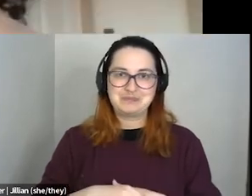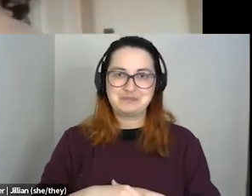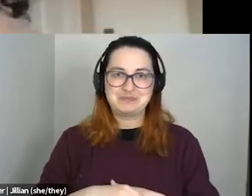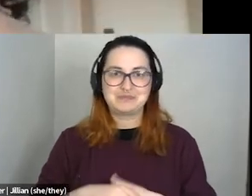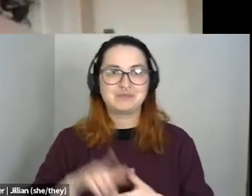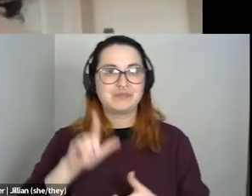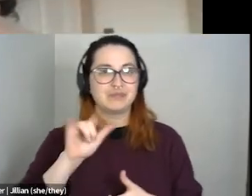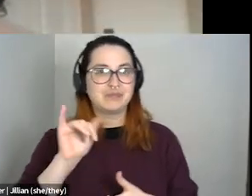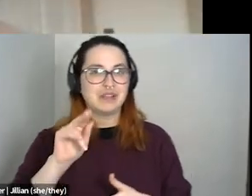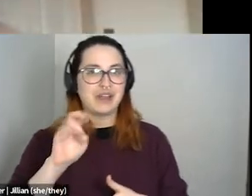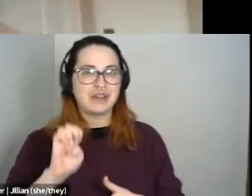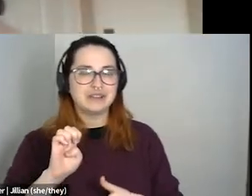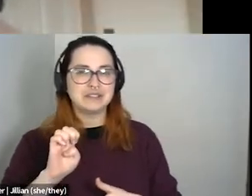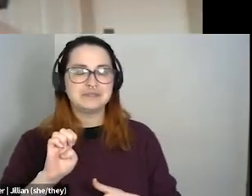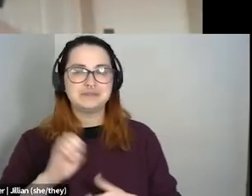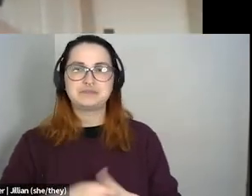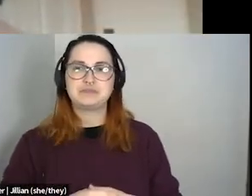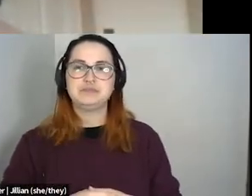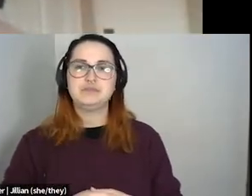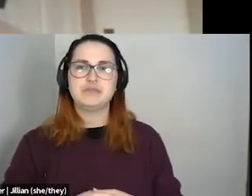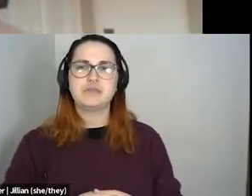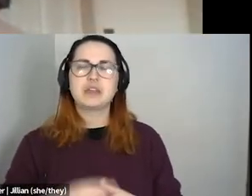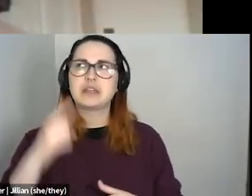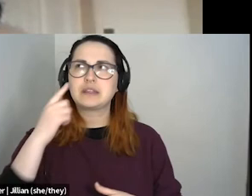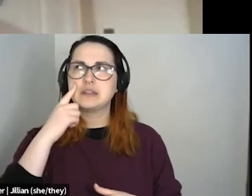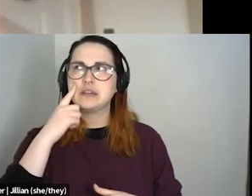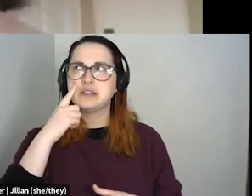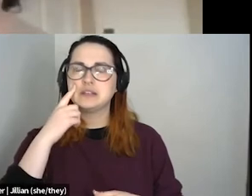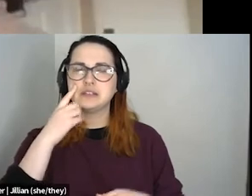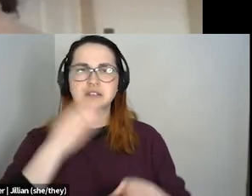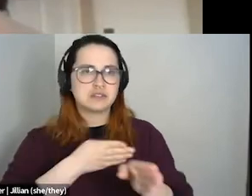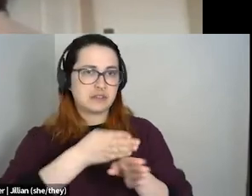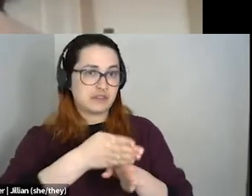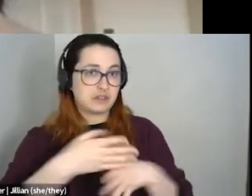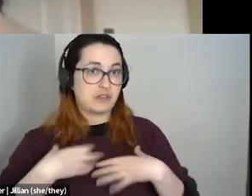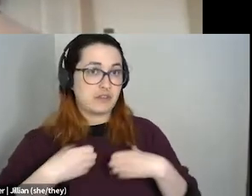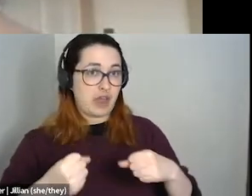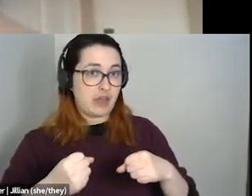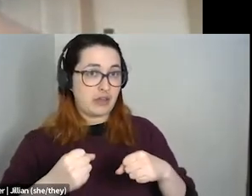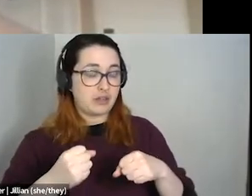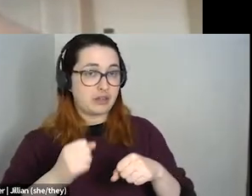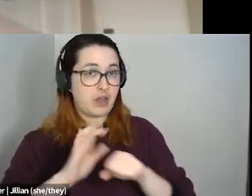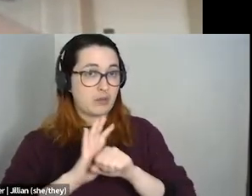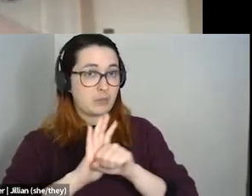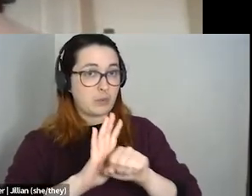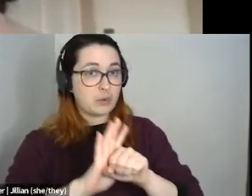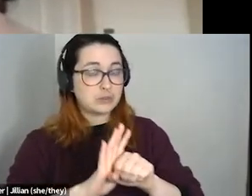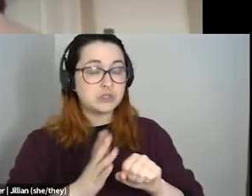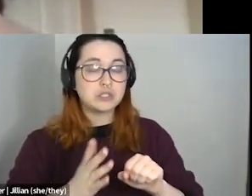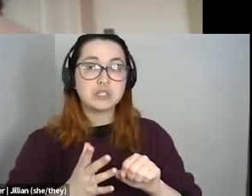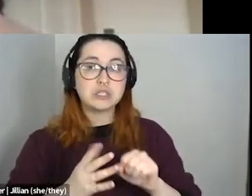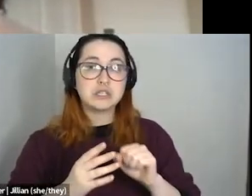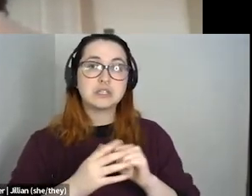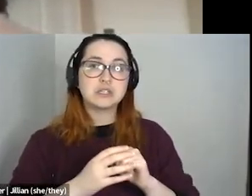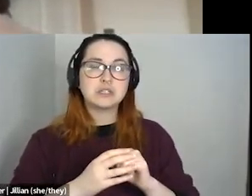I feel like in health promotion, there's some stuff coming up. Um, but I feel like we're so late in the game when it comes to like rural